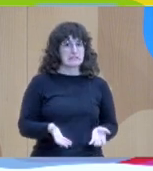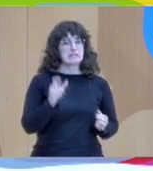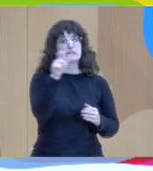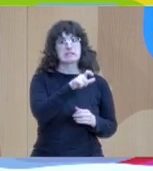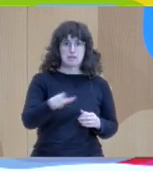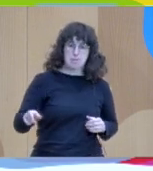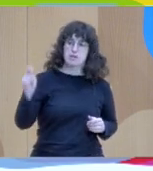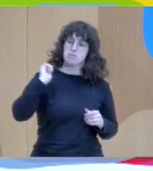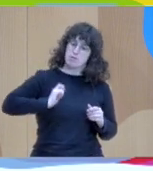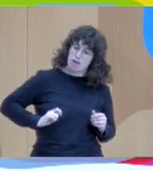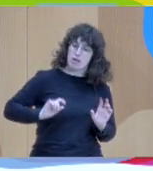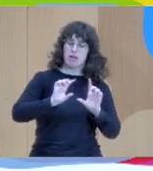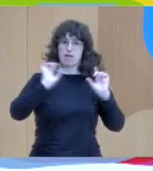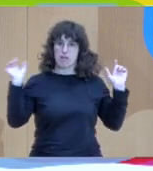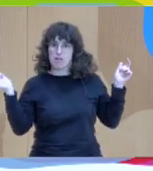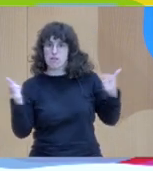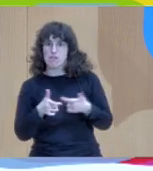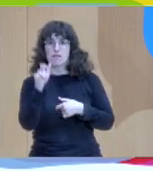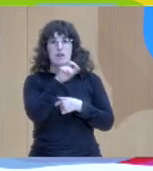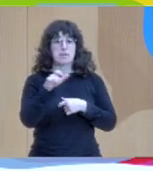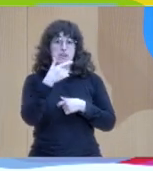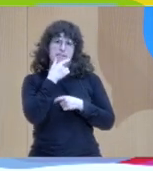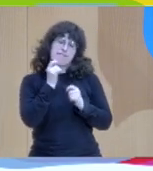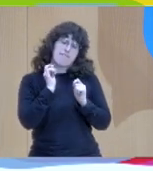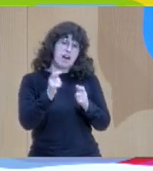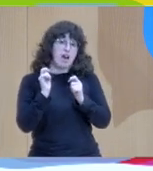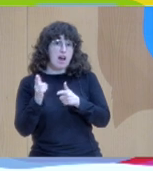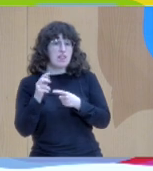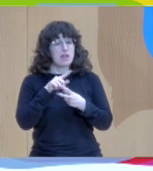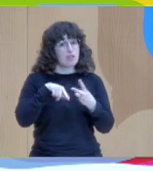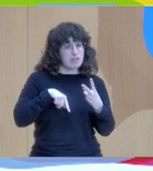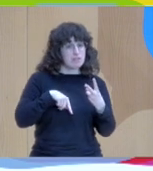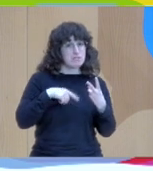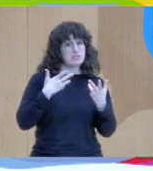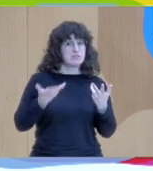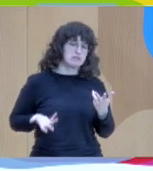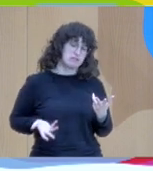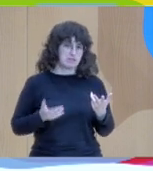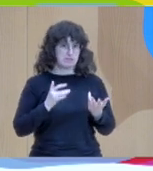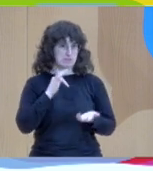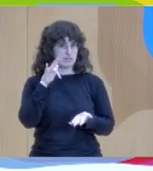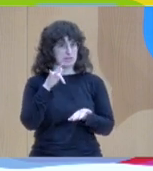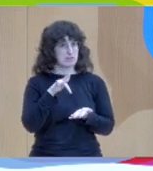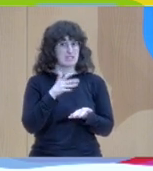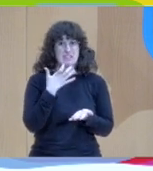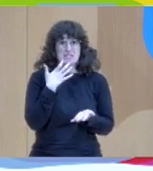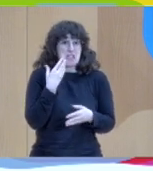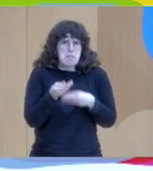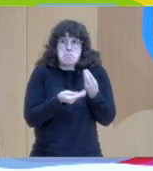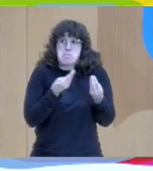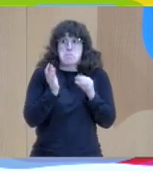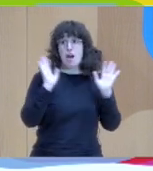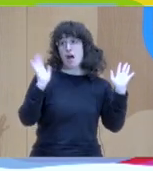questions were like this. What happens if you do nothing? So, there's the social worker, there's the